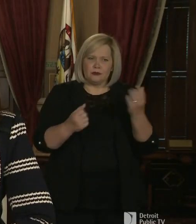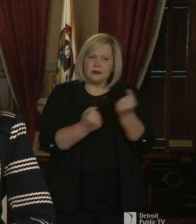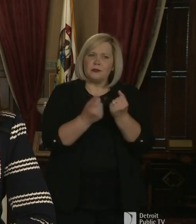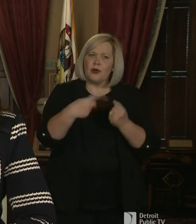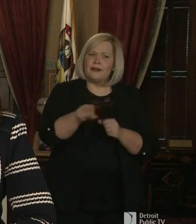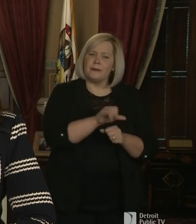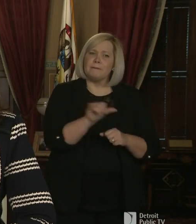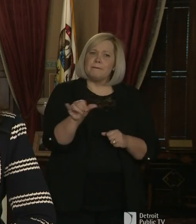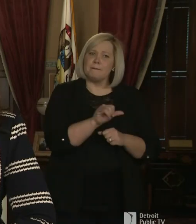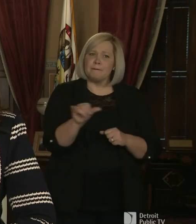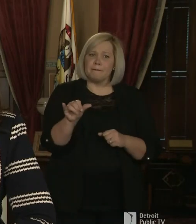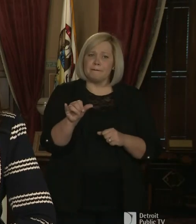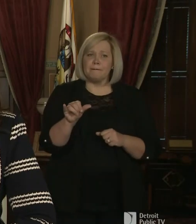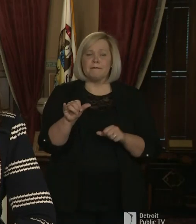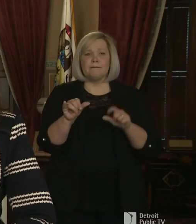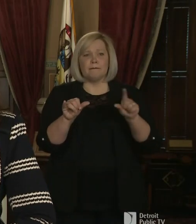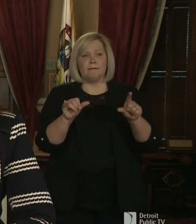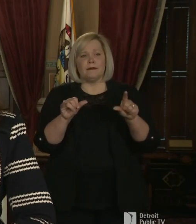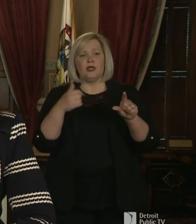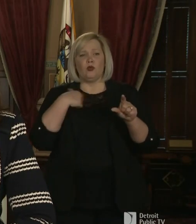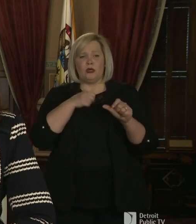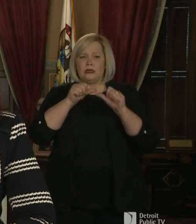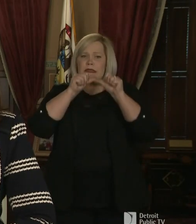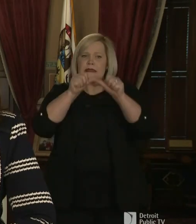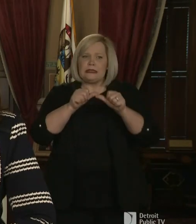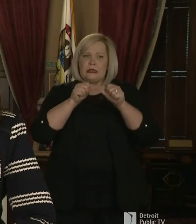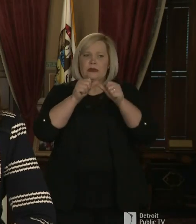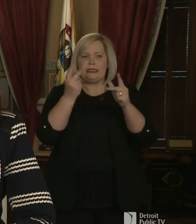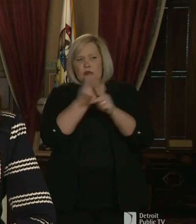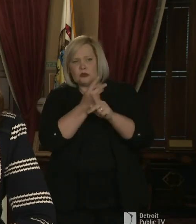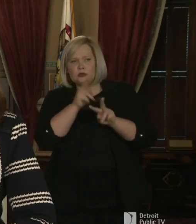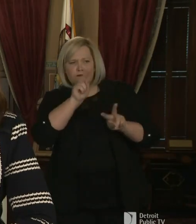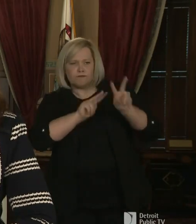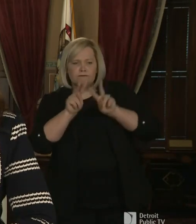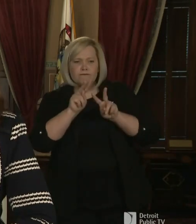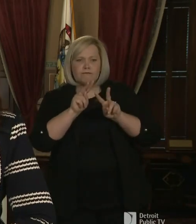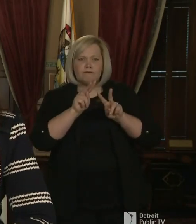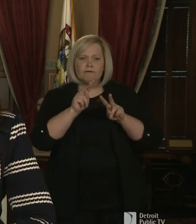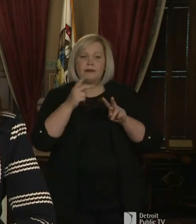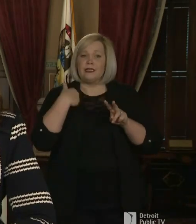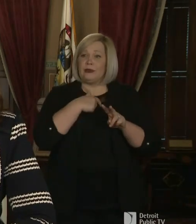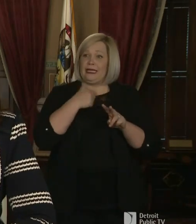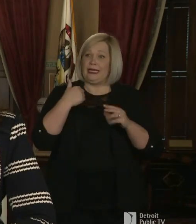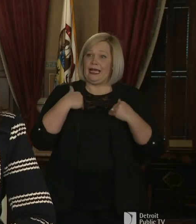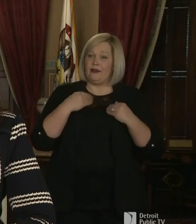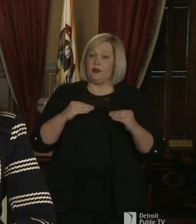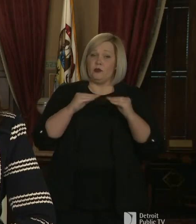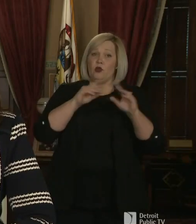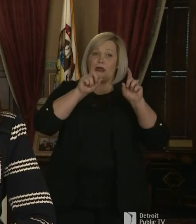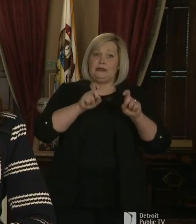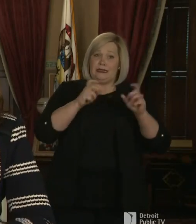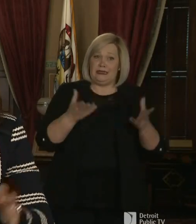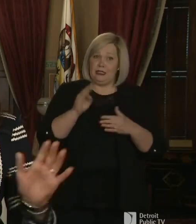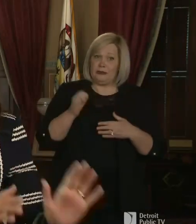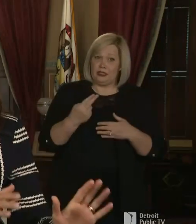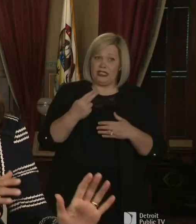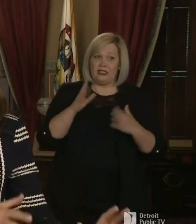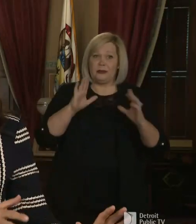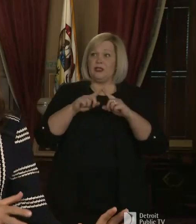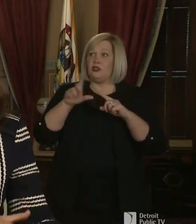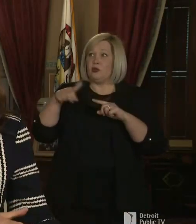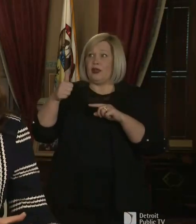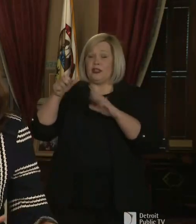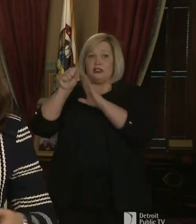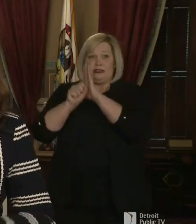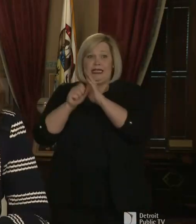that we are continuing to investigate. We've got more testing in Michigan than I think any other state is doing on that